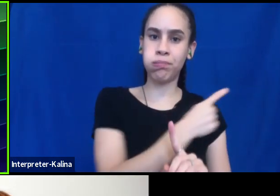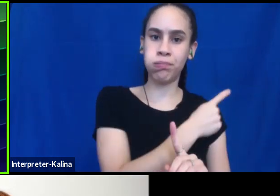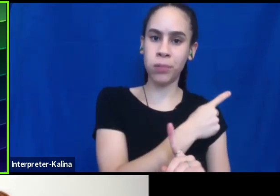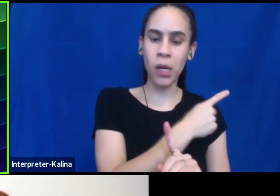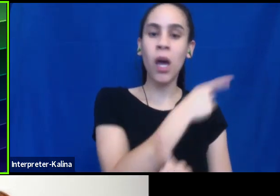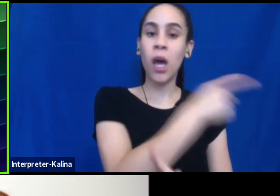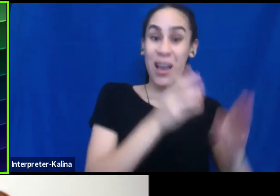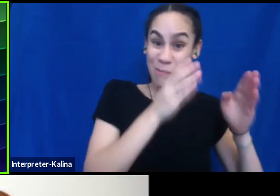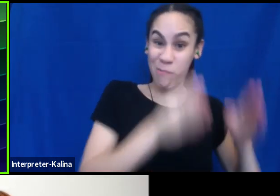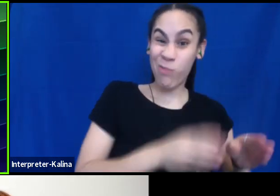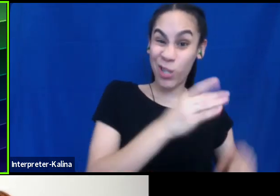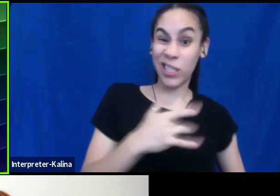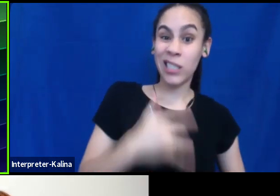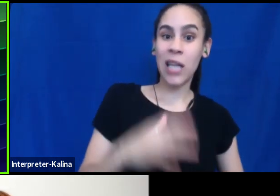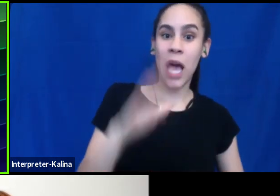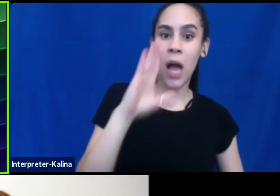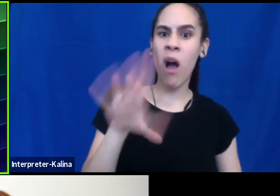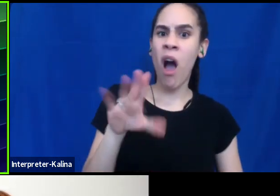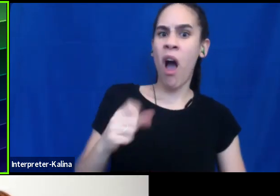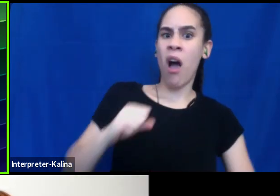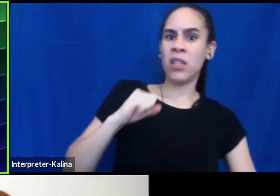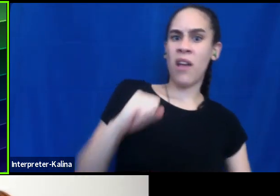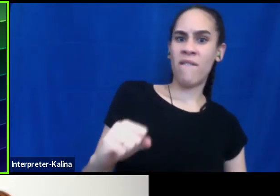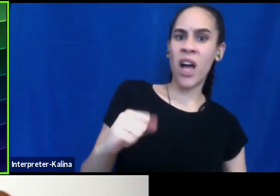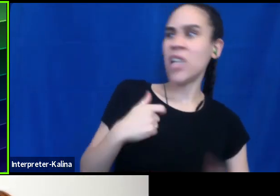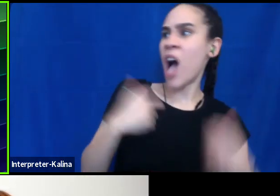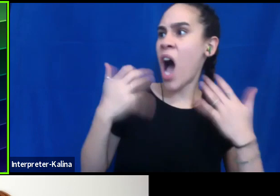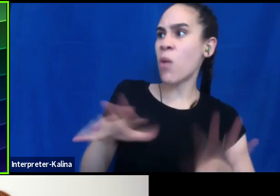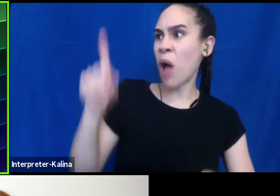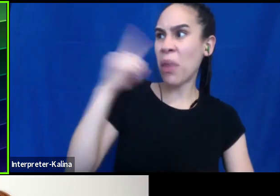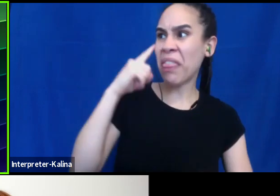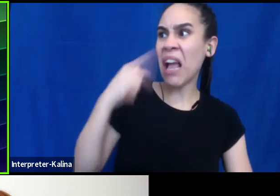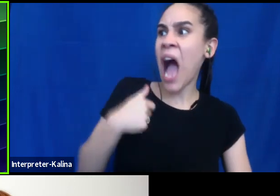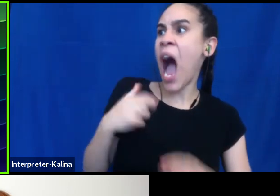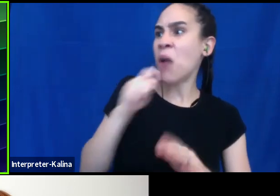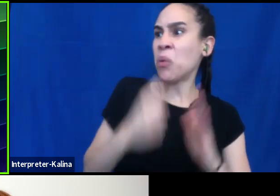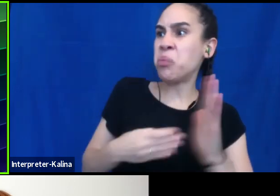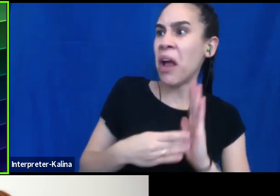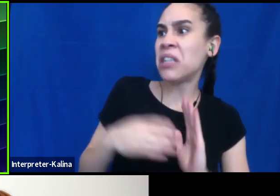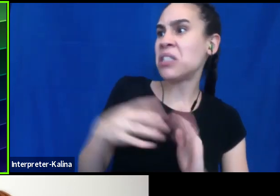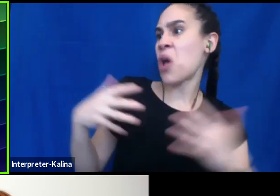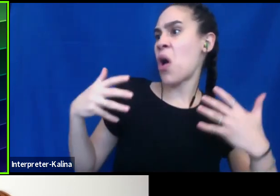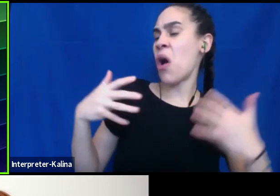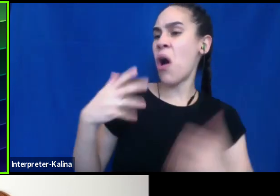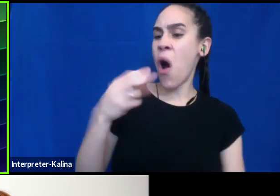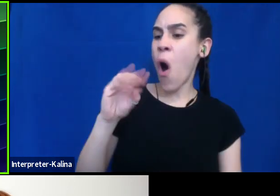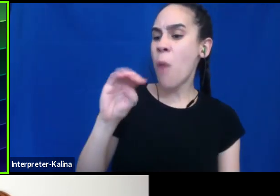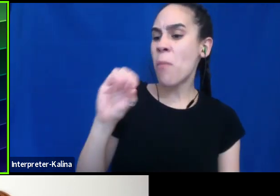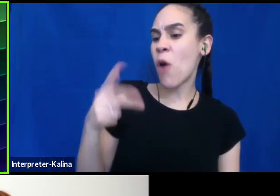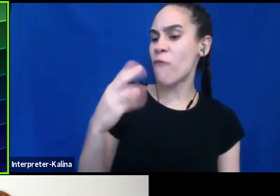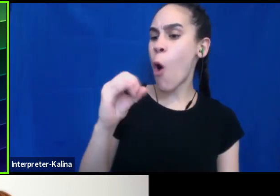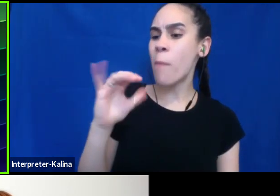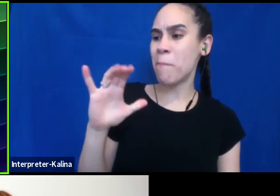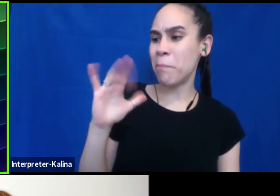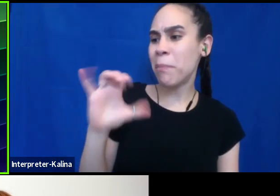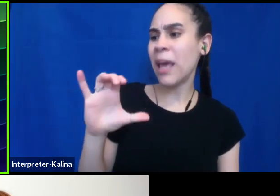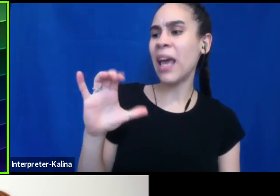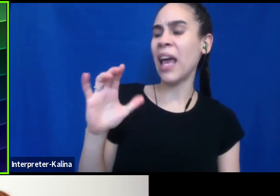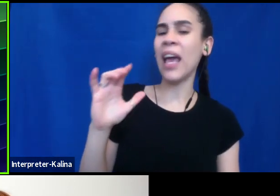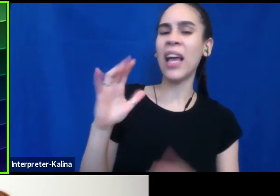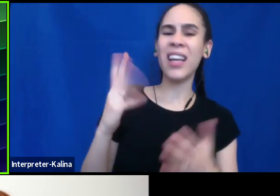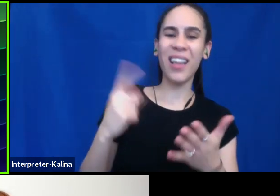they don't want anyone to think they said something that was homophobic or racist or whatever. And that will be where the conversation goes off rather